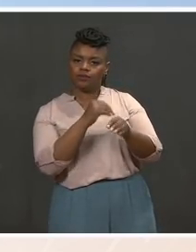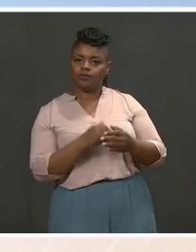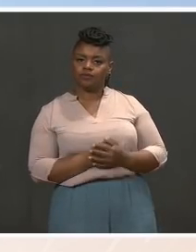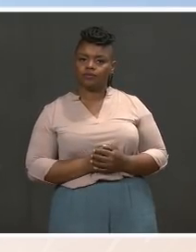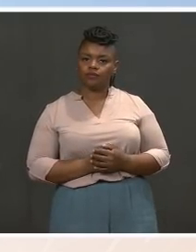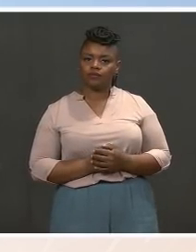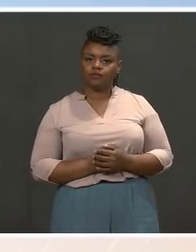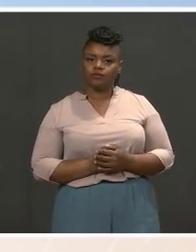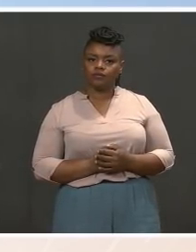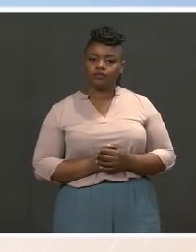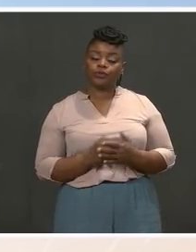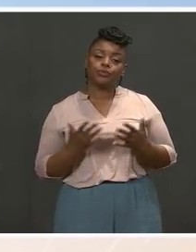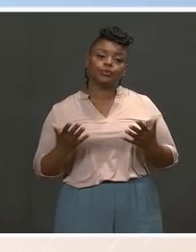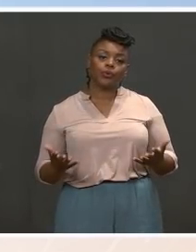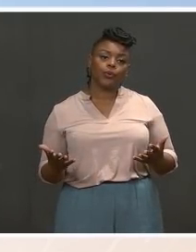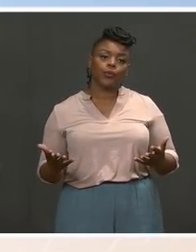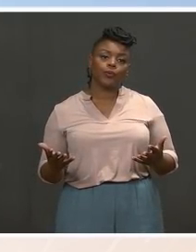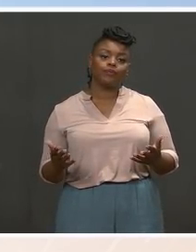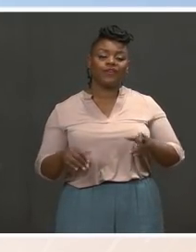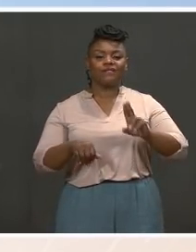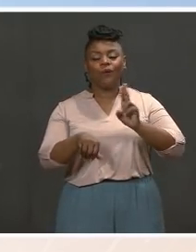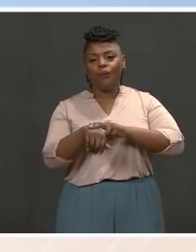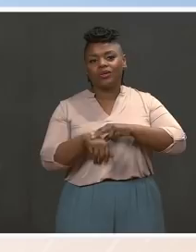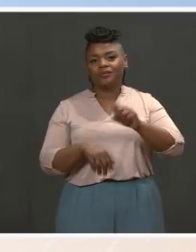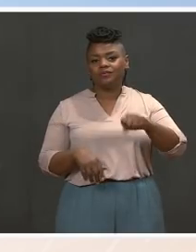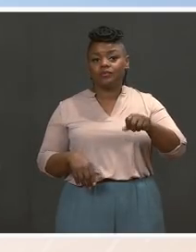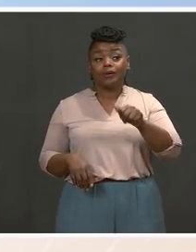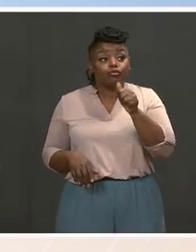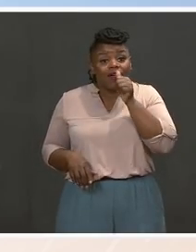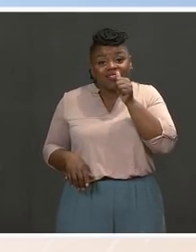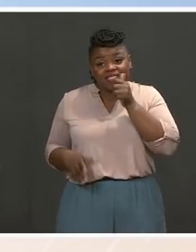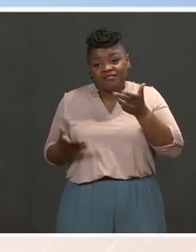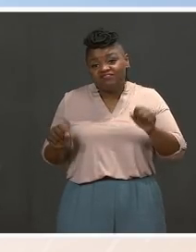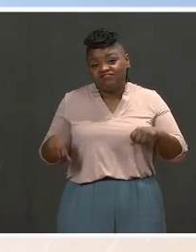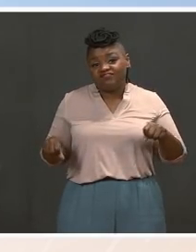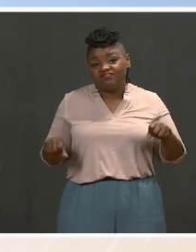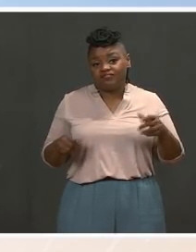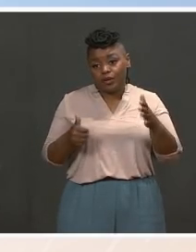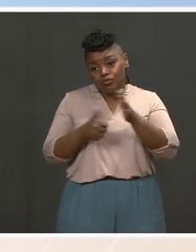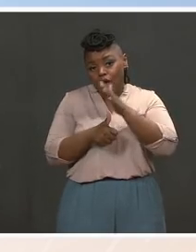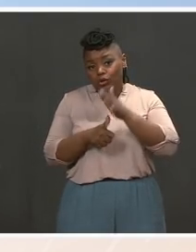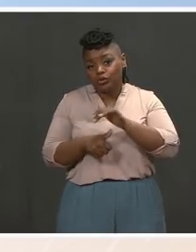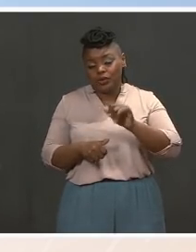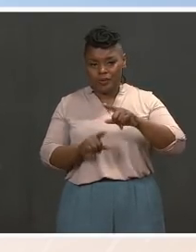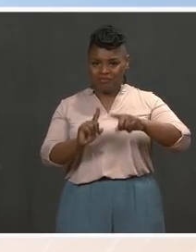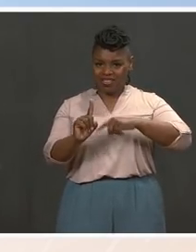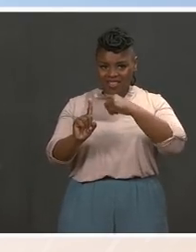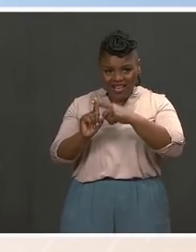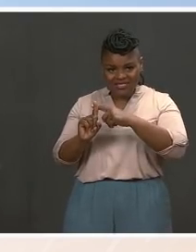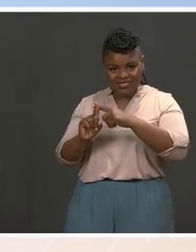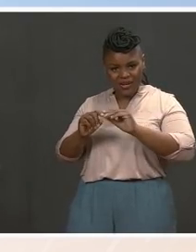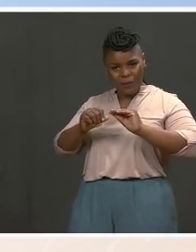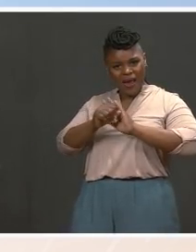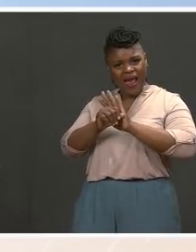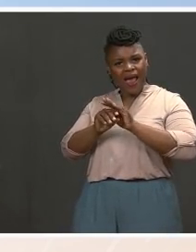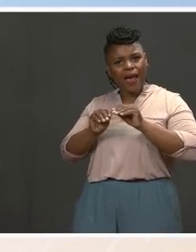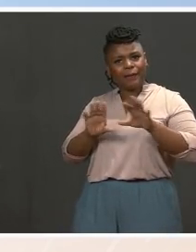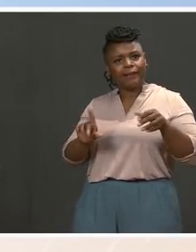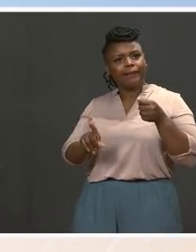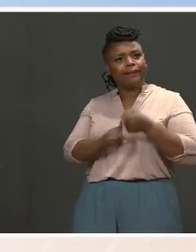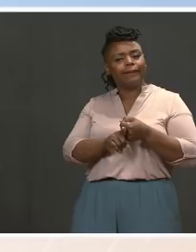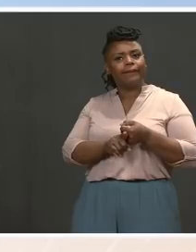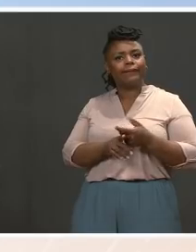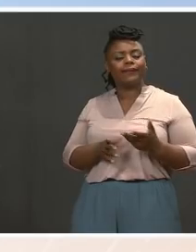balance is, of course, privacy. As you all know, it is also that we are in the middle of a pandemic and that these facilities, of course, can't